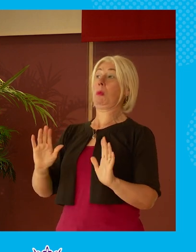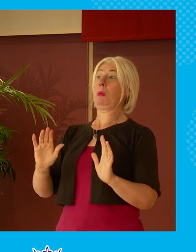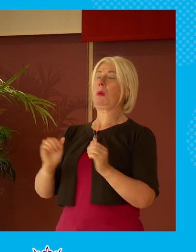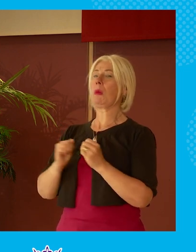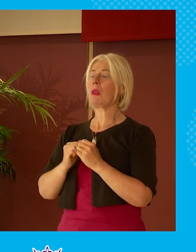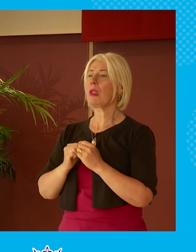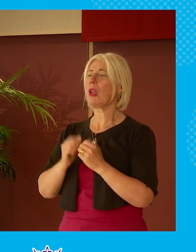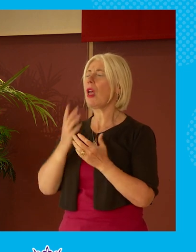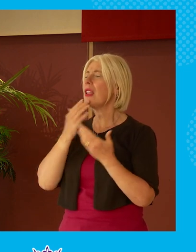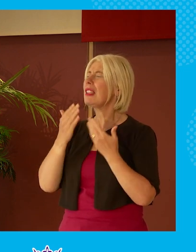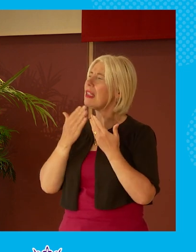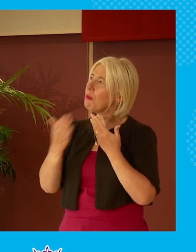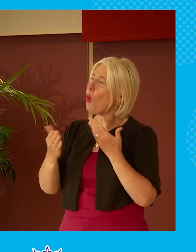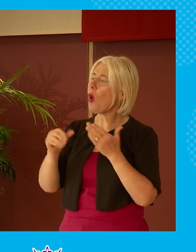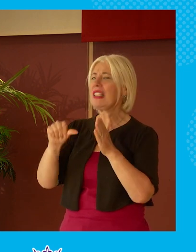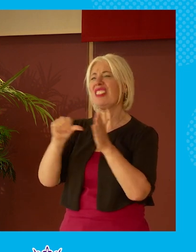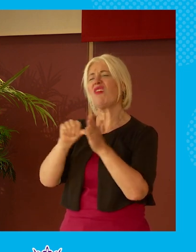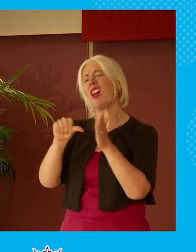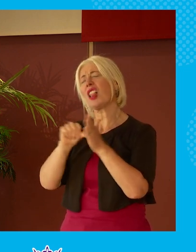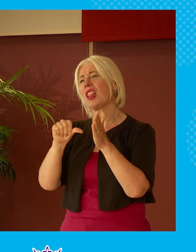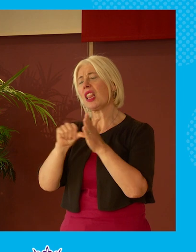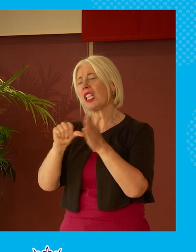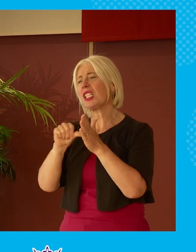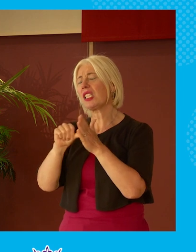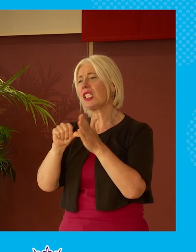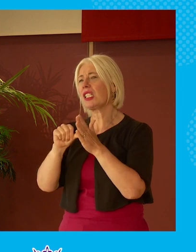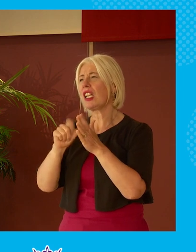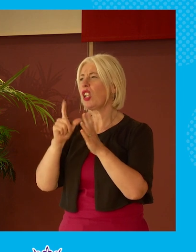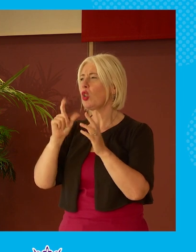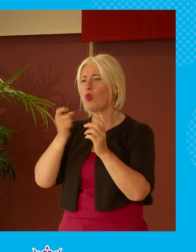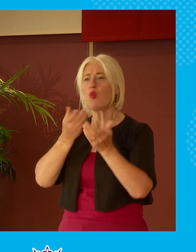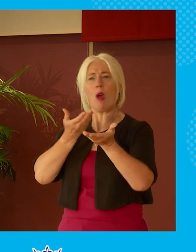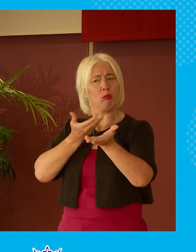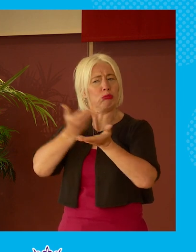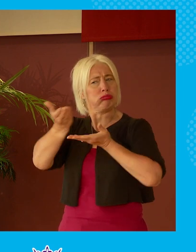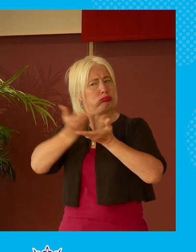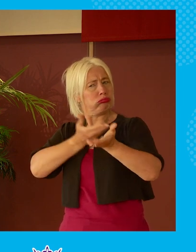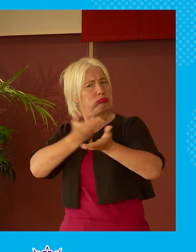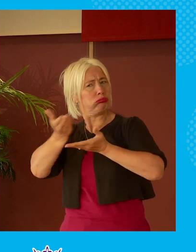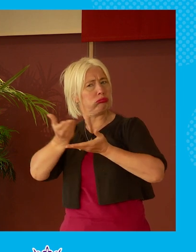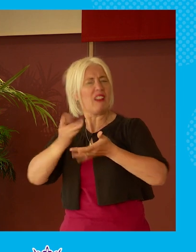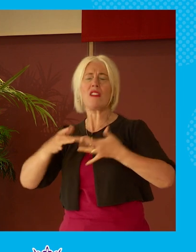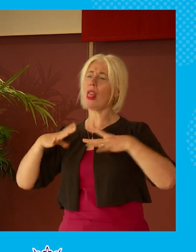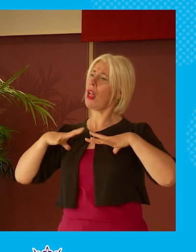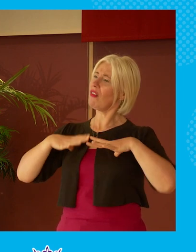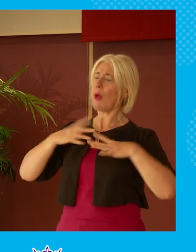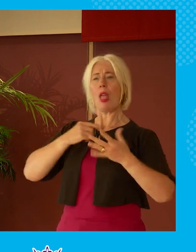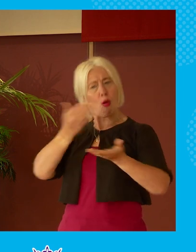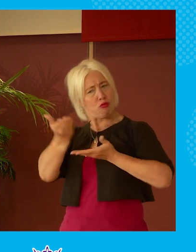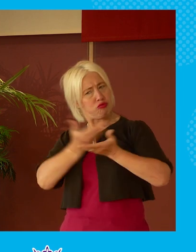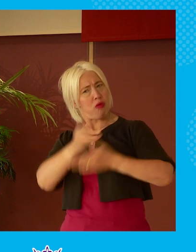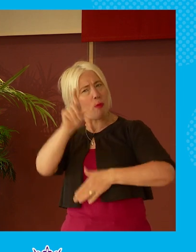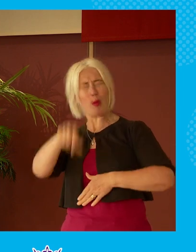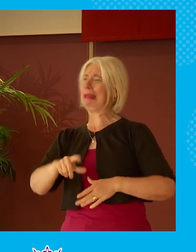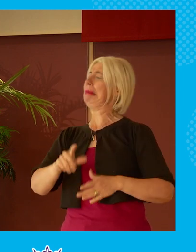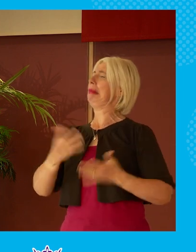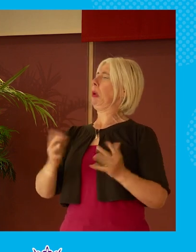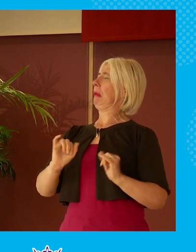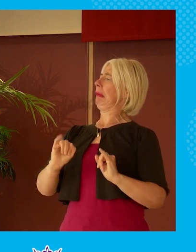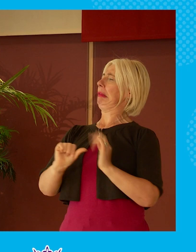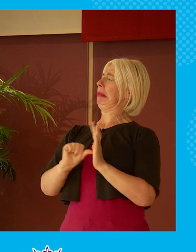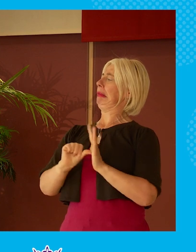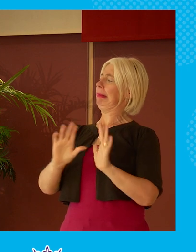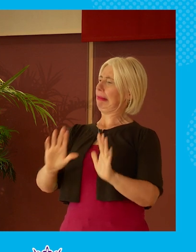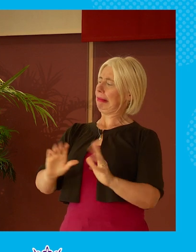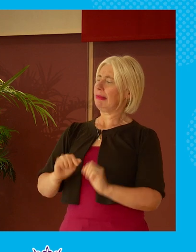it's more it's more difficult to have a conversation that you feel comfortable about I'm in some